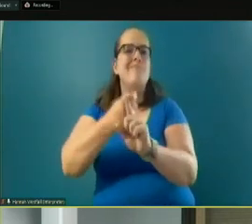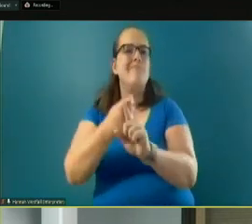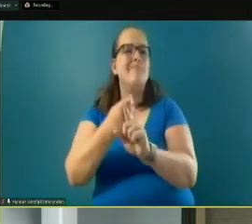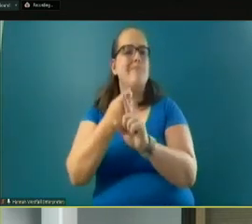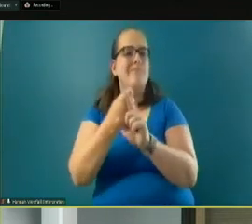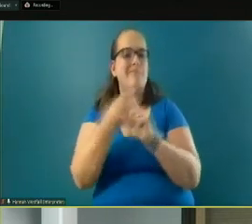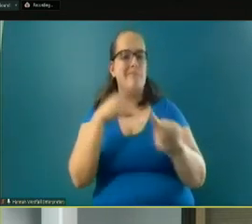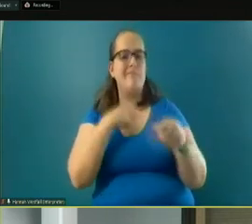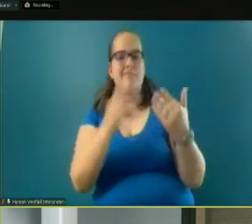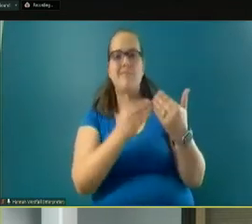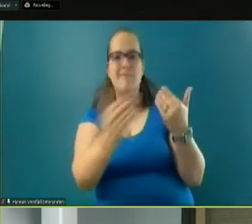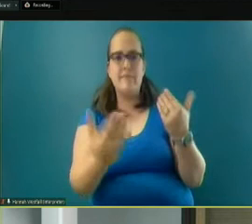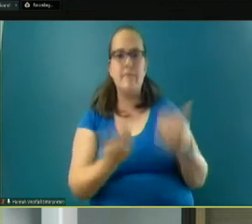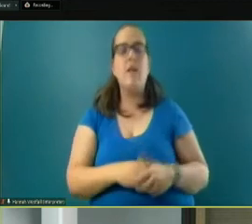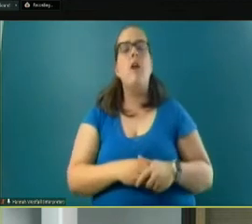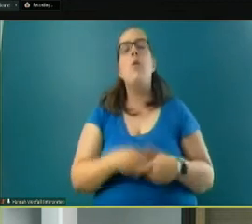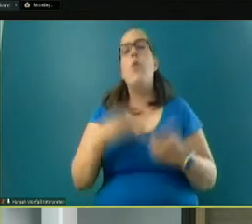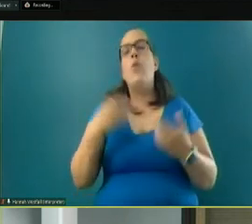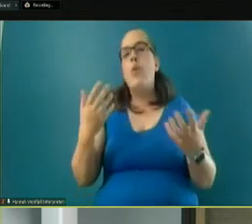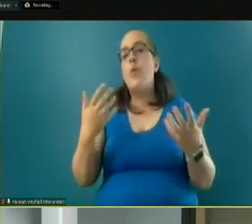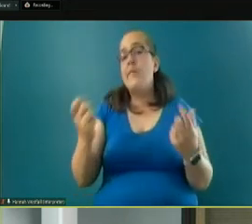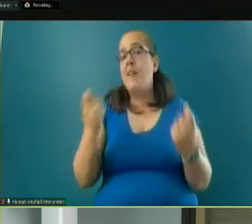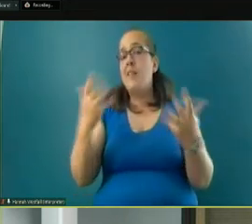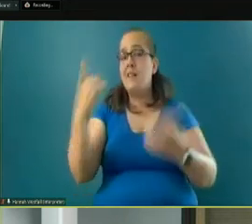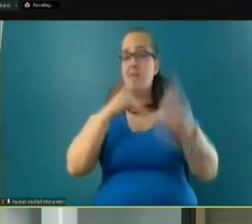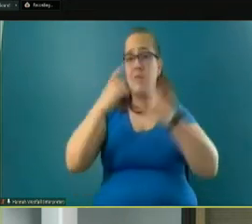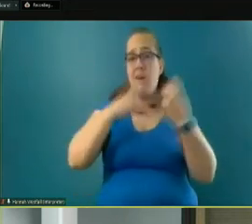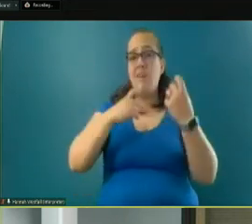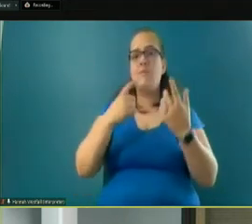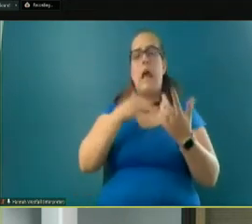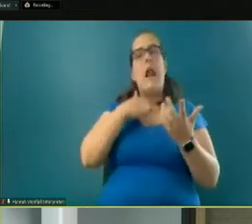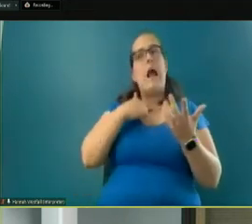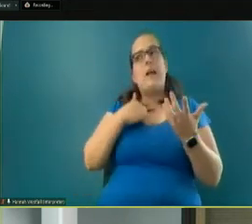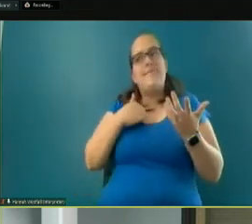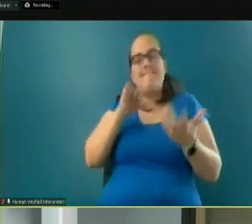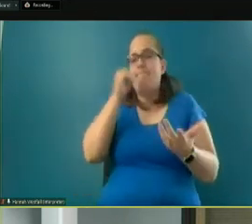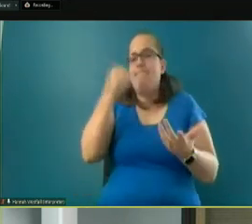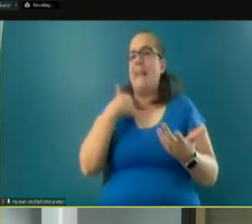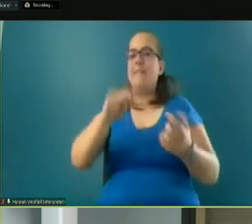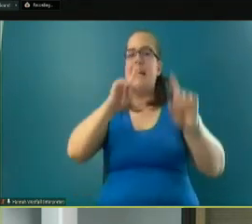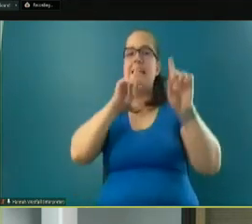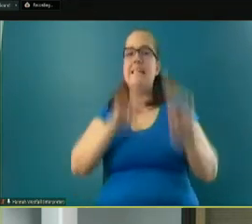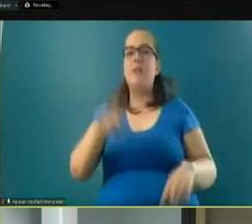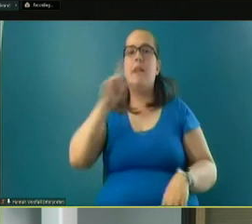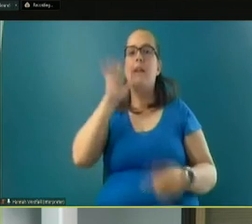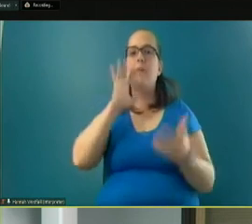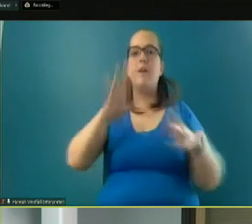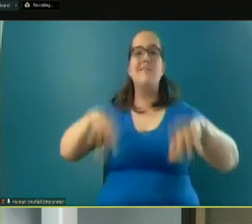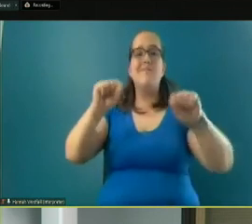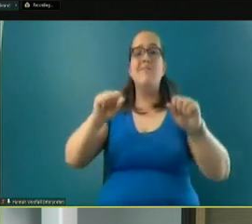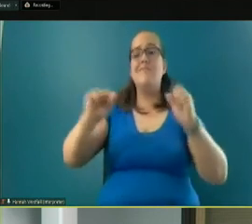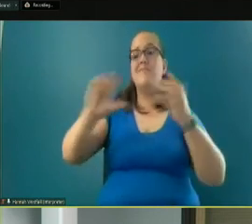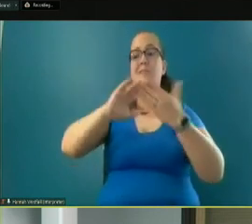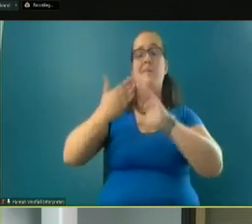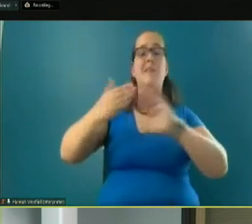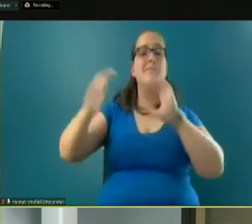forward? So a lot of questions there, and I certainly don't have all those answers, and I think it's going to take community conversations,